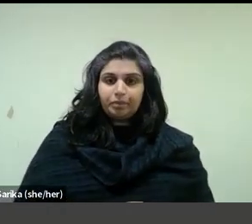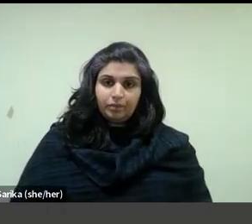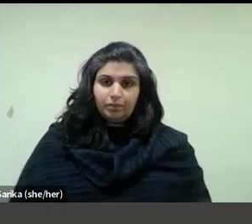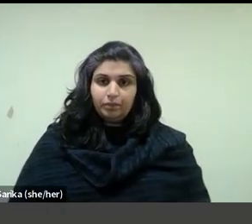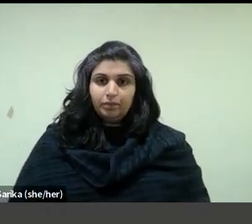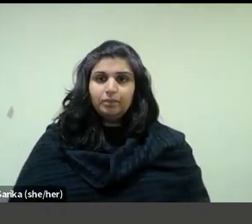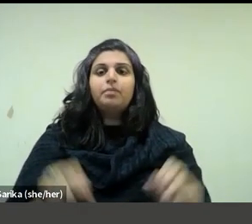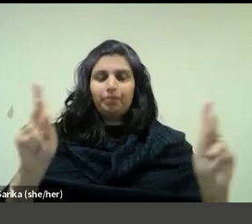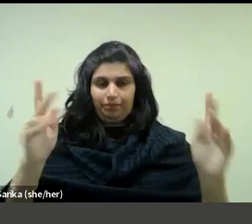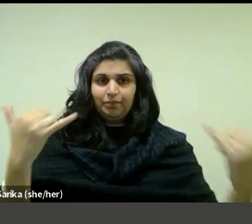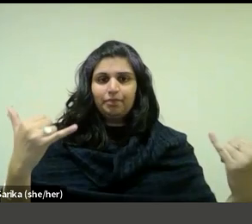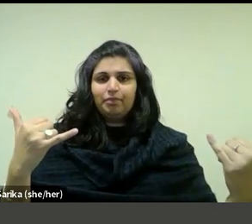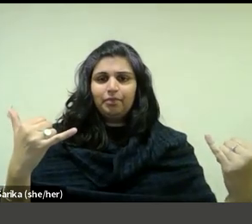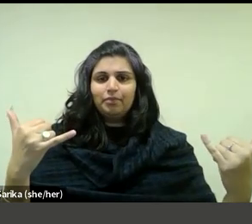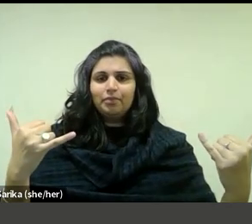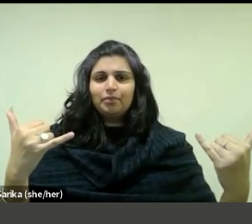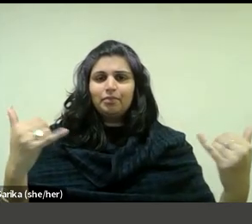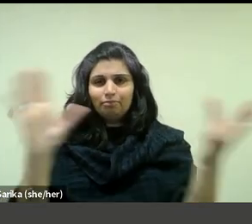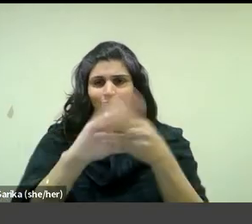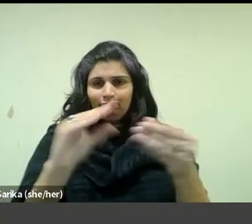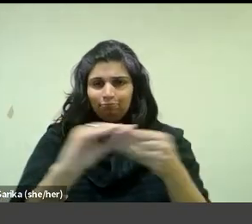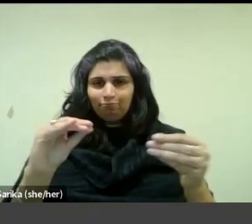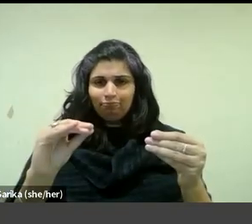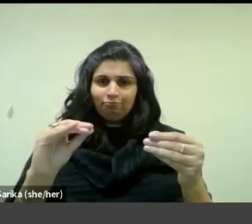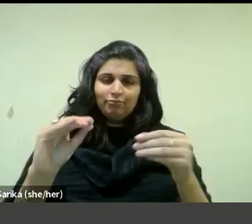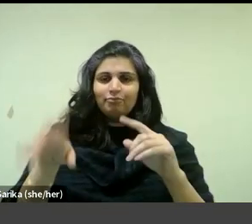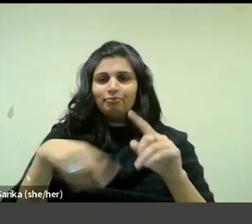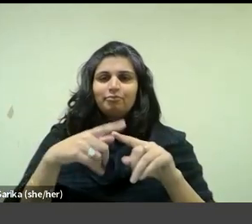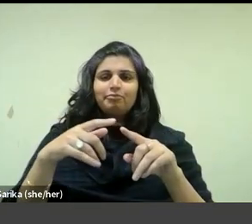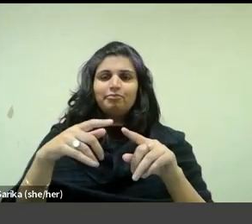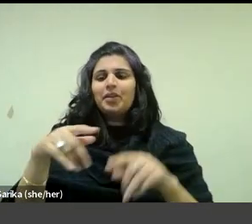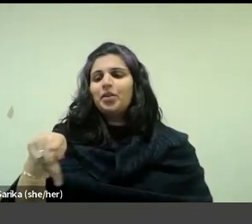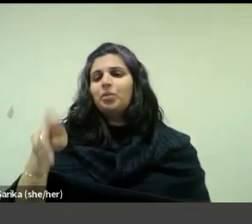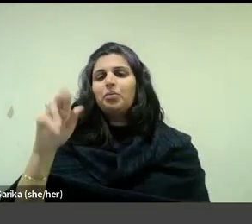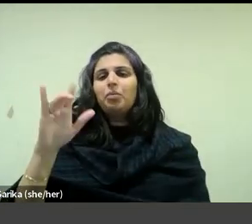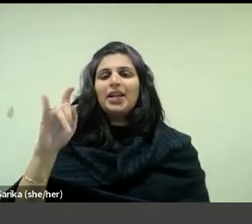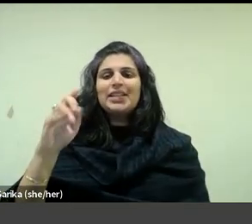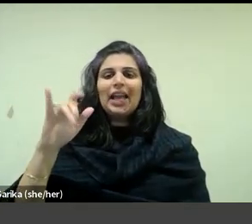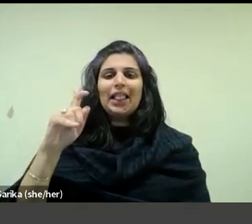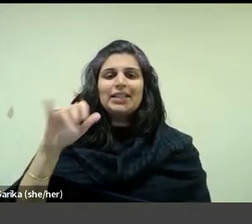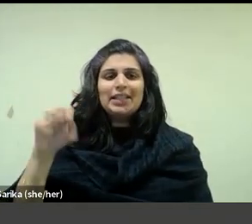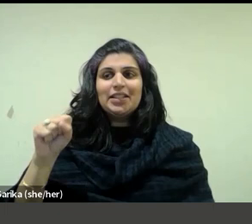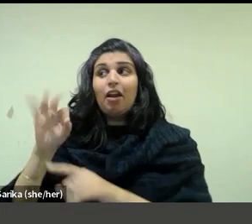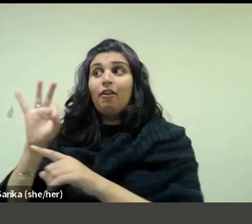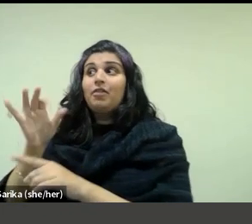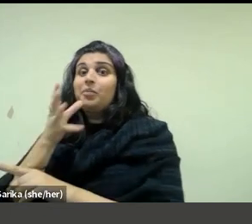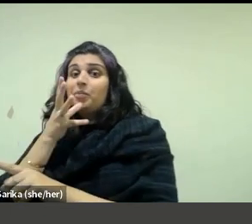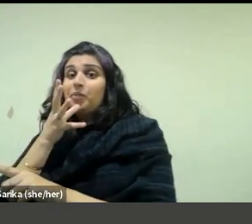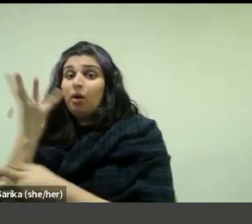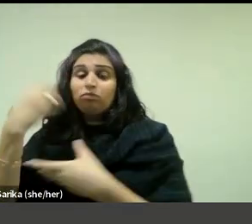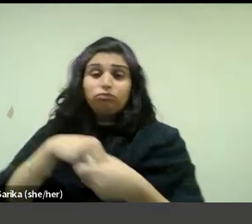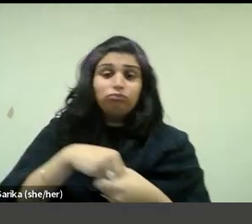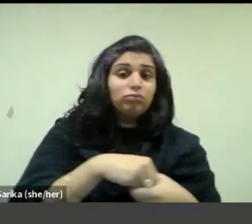Okay, so now I'm going to tell you about some of the sort of practicalities of her input into Vuillard's